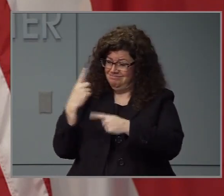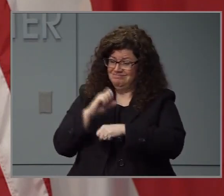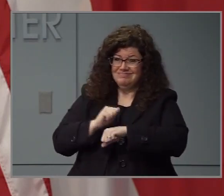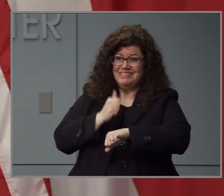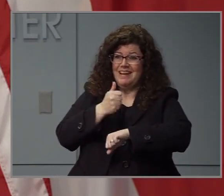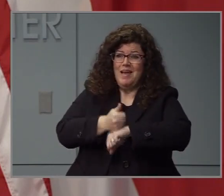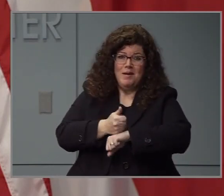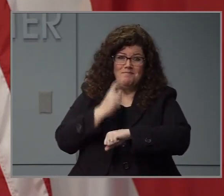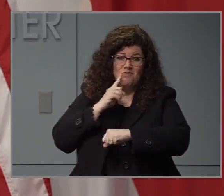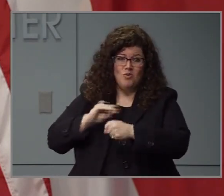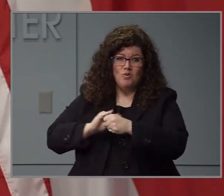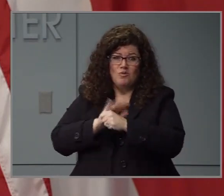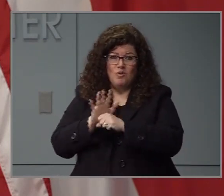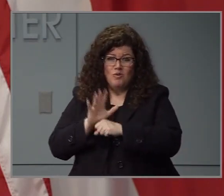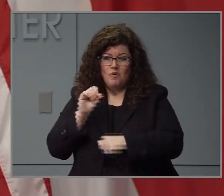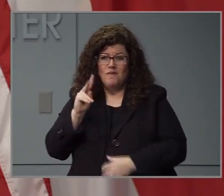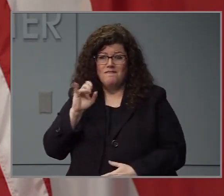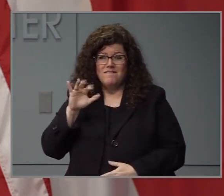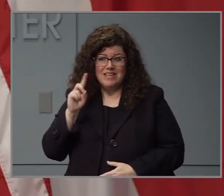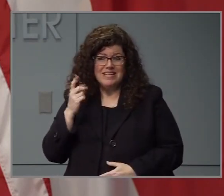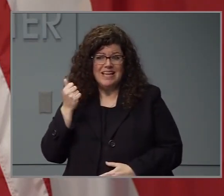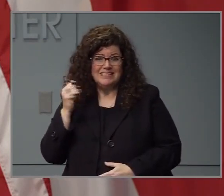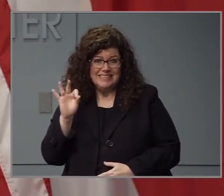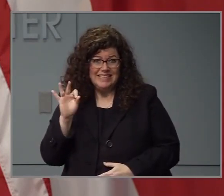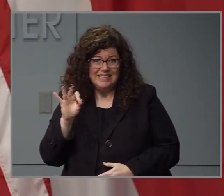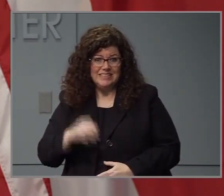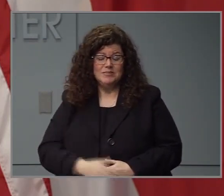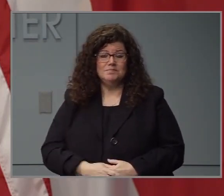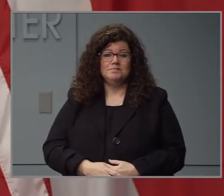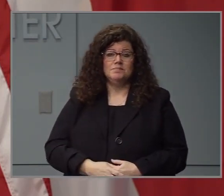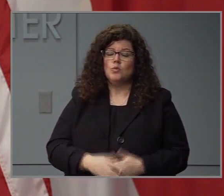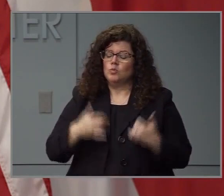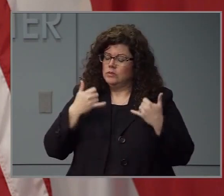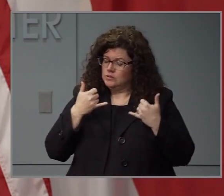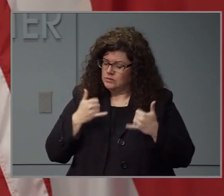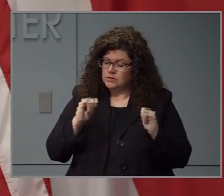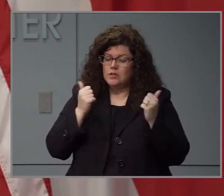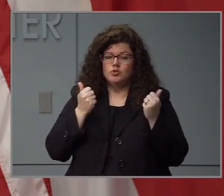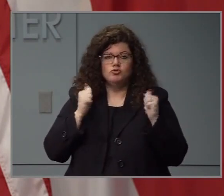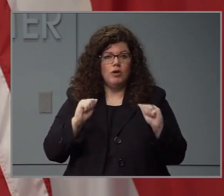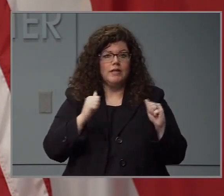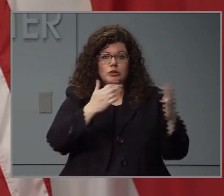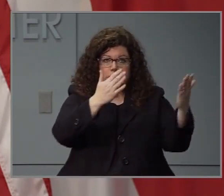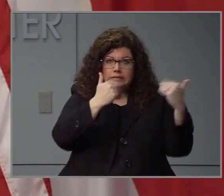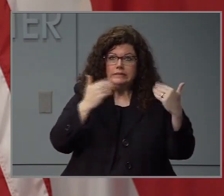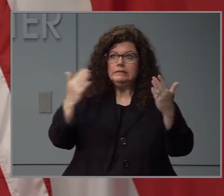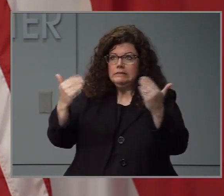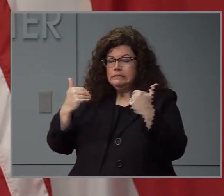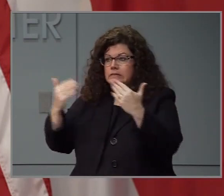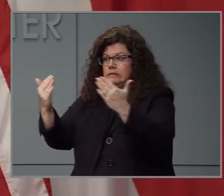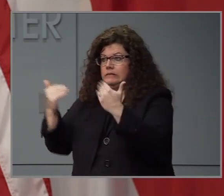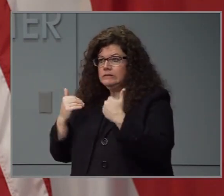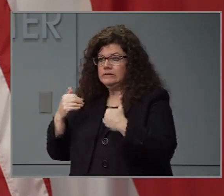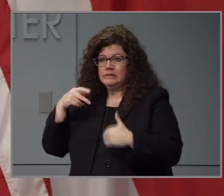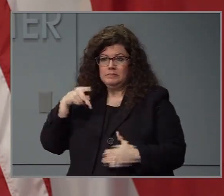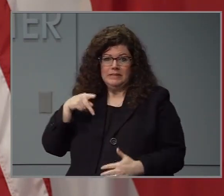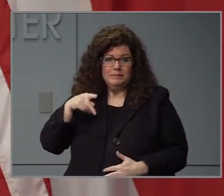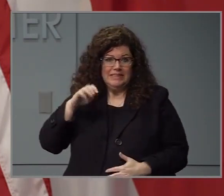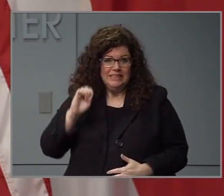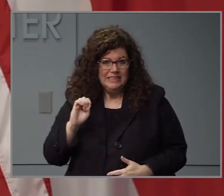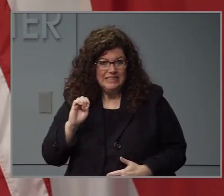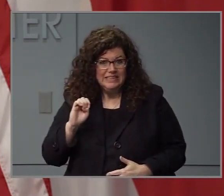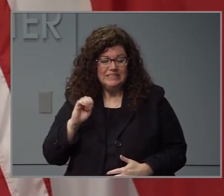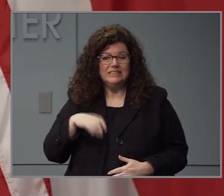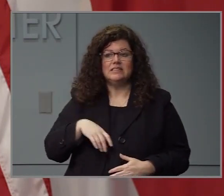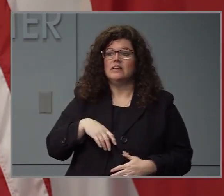response. We're continuing our mission to source and obtain personal protective equipment. Availability of